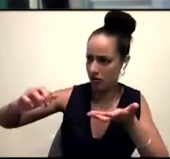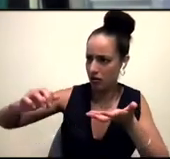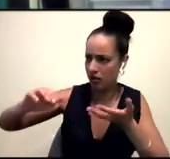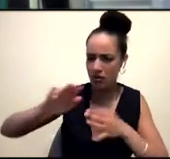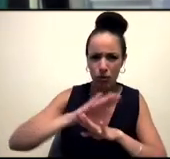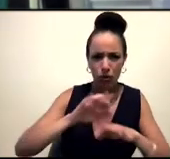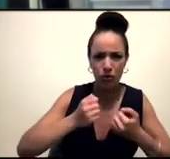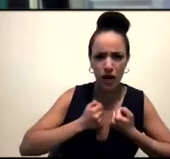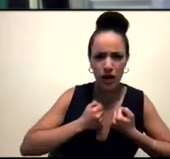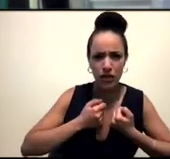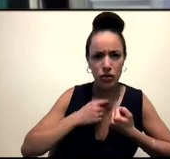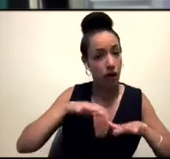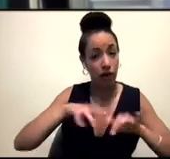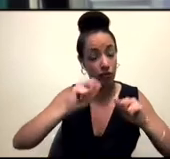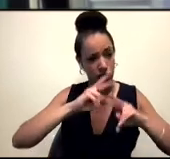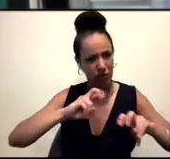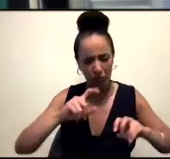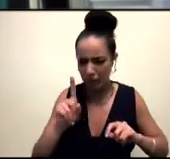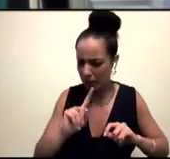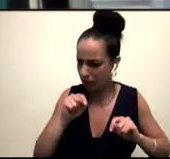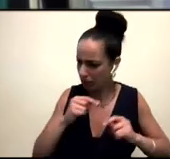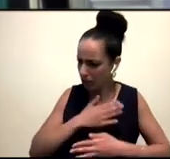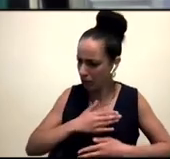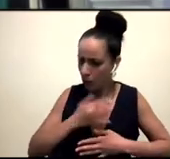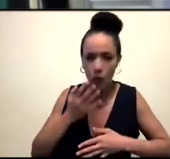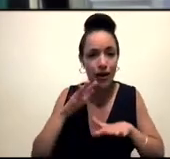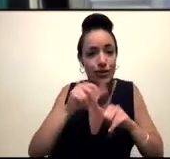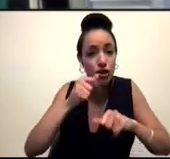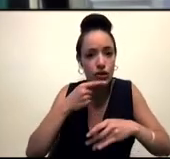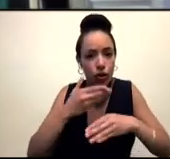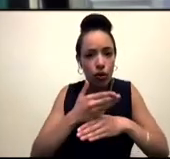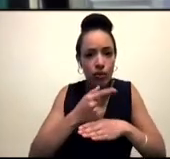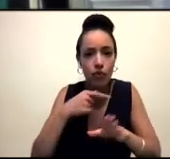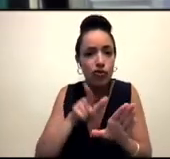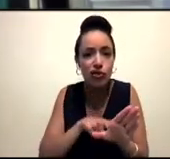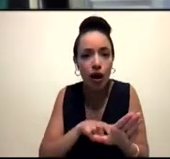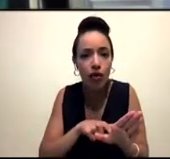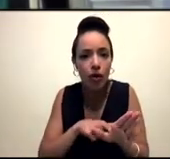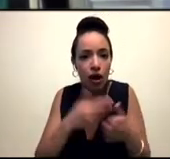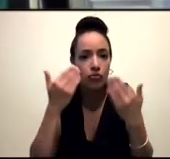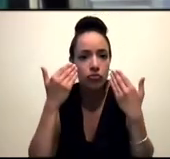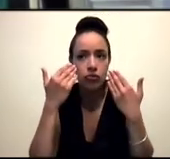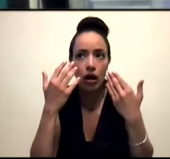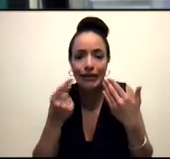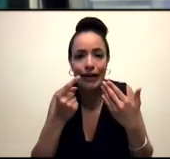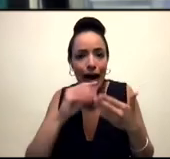Like, what is this? You know, and when I was doing a lot of this work, I was really young, and I didn't know, I didn't have the language for, you know, I didn't have the fancy language for it. But what I had was